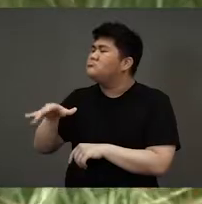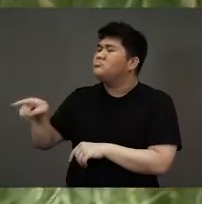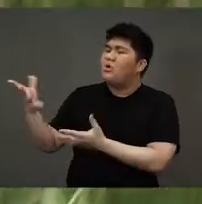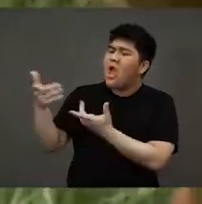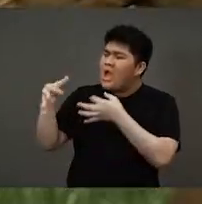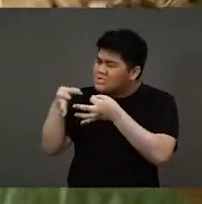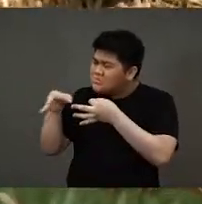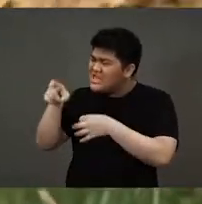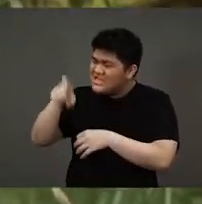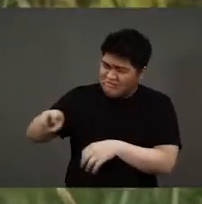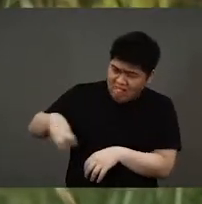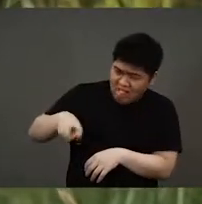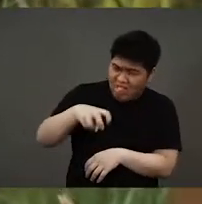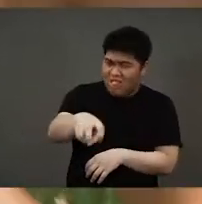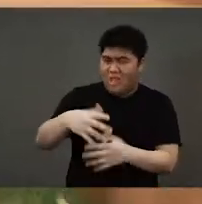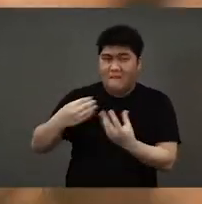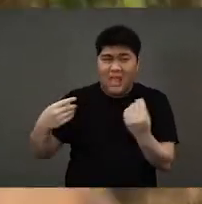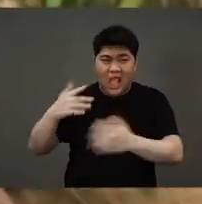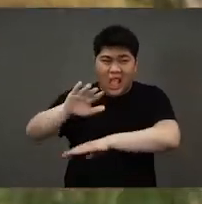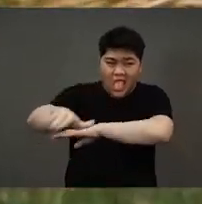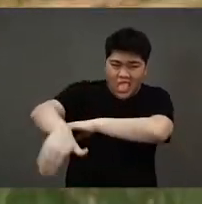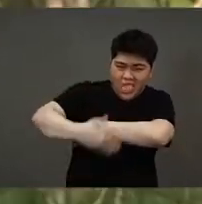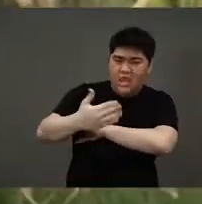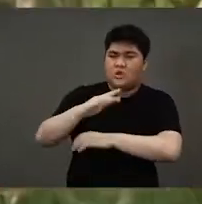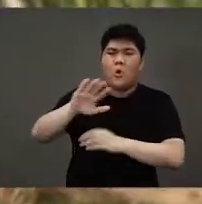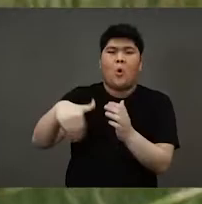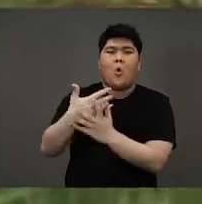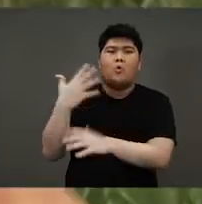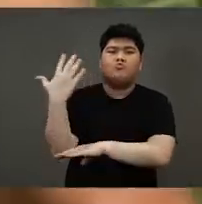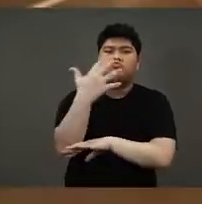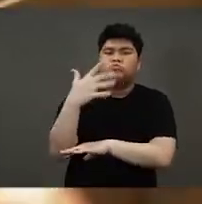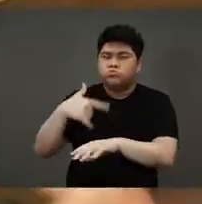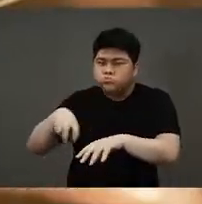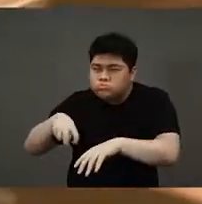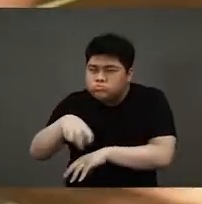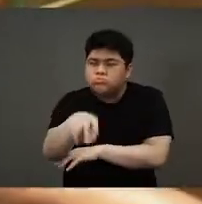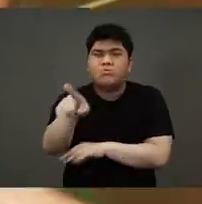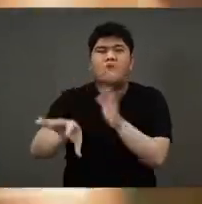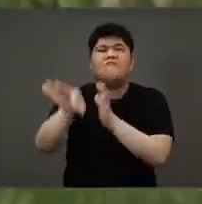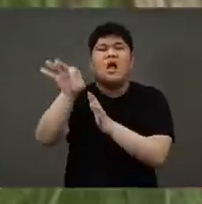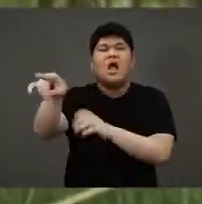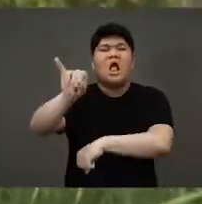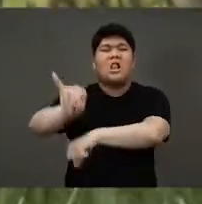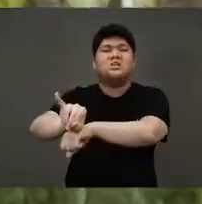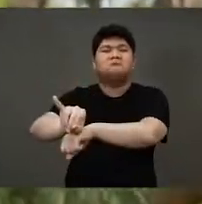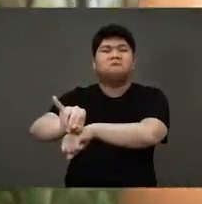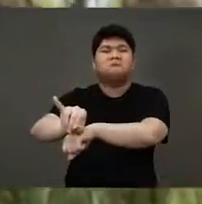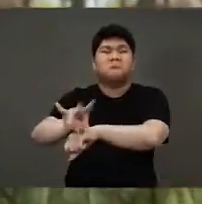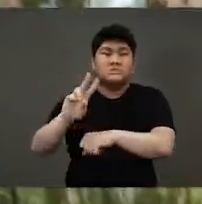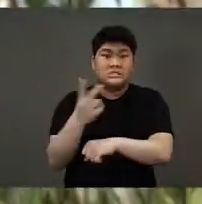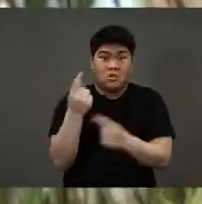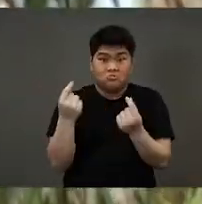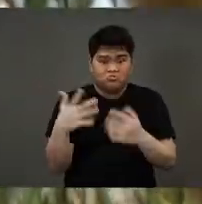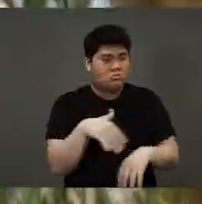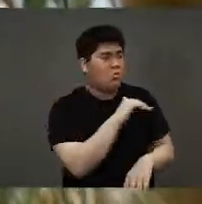them that they would have to journey for many days and many nights to find the princess on the island. The next thing that monkey did was to